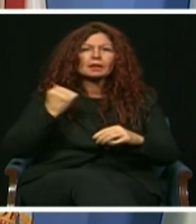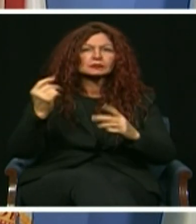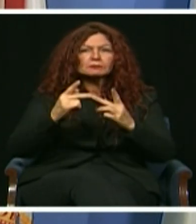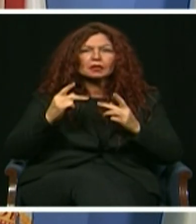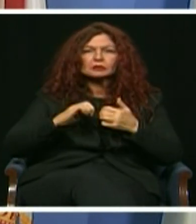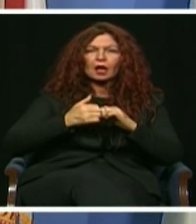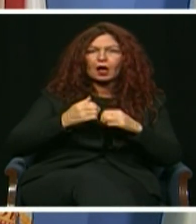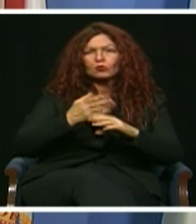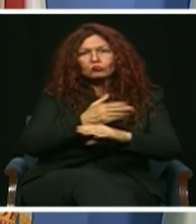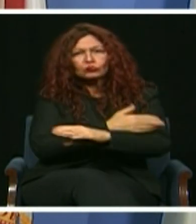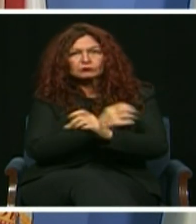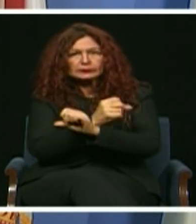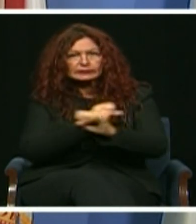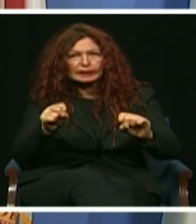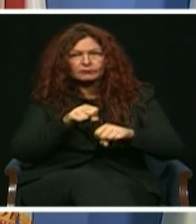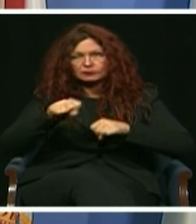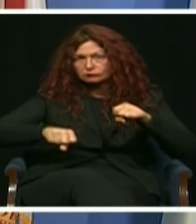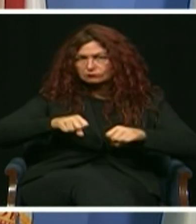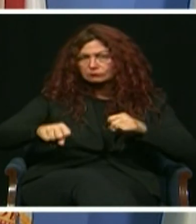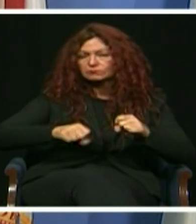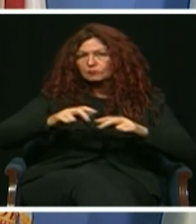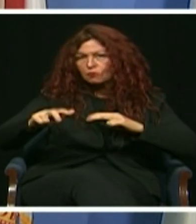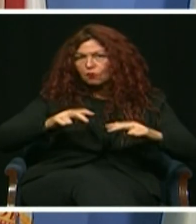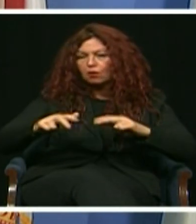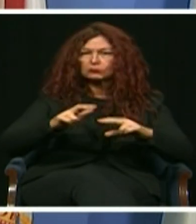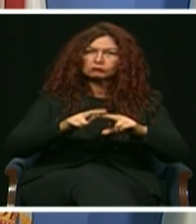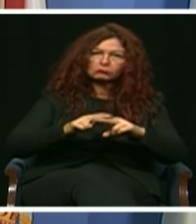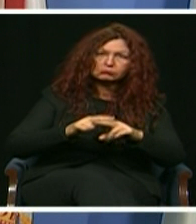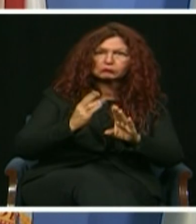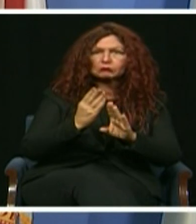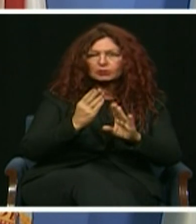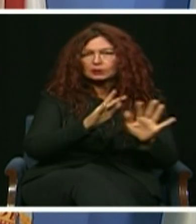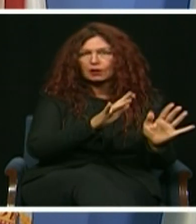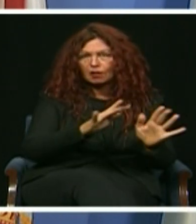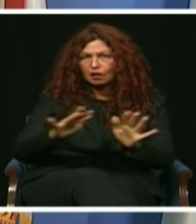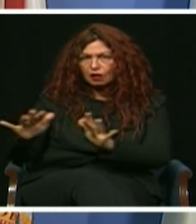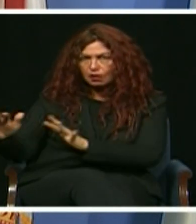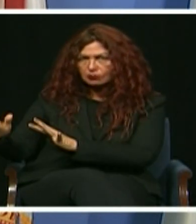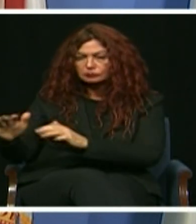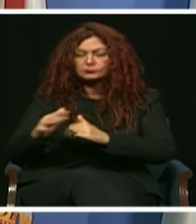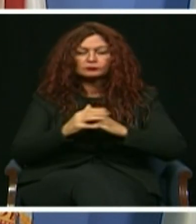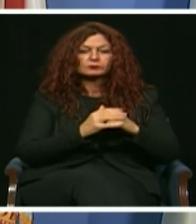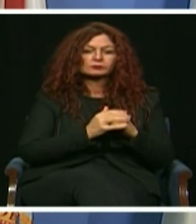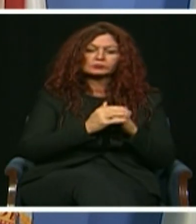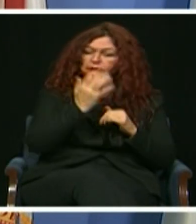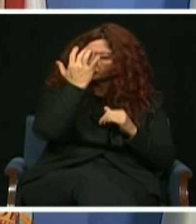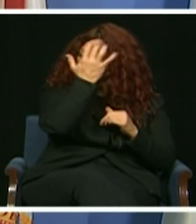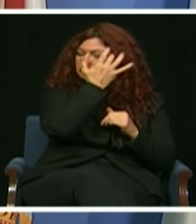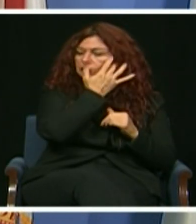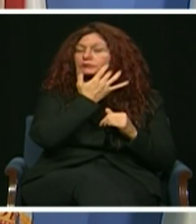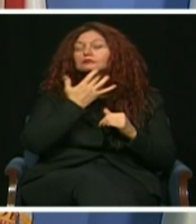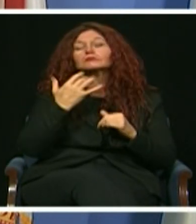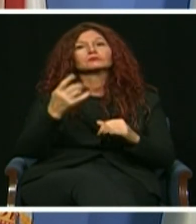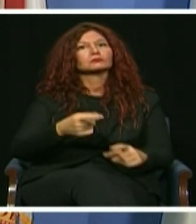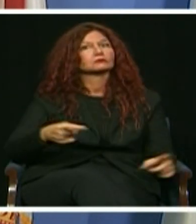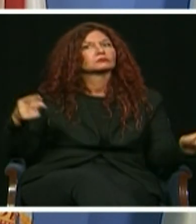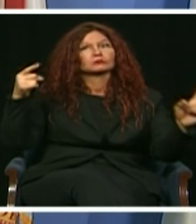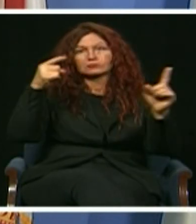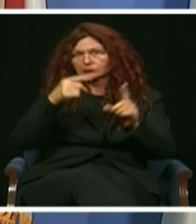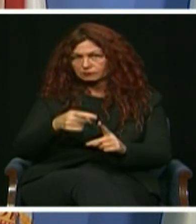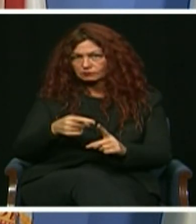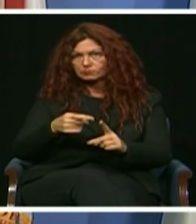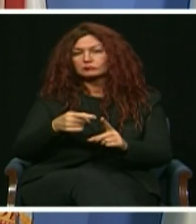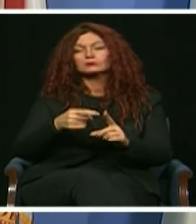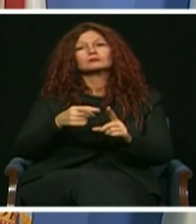Our affordability crisis is another fault line in the Foundation for Prosperity. That's why I've continued the